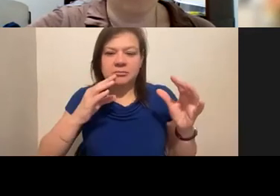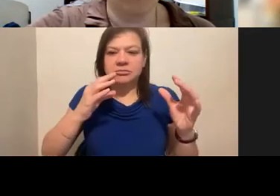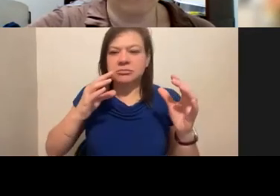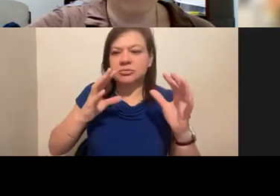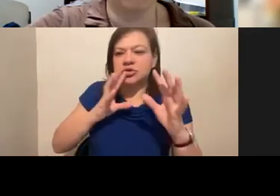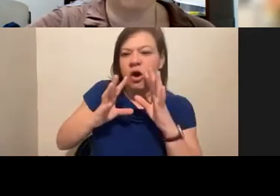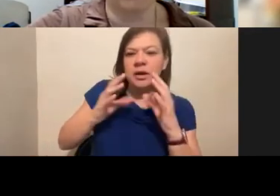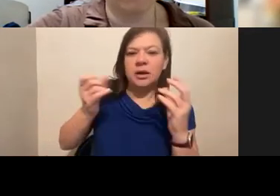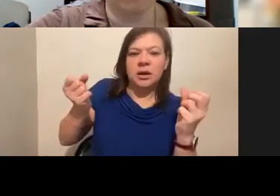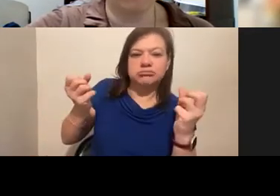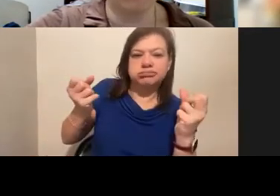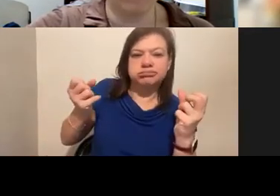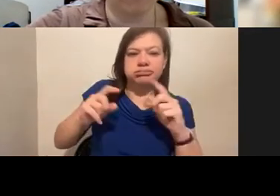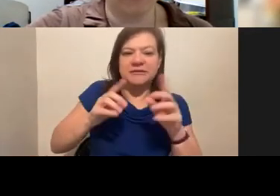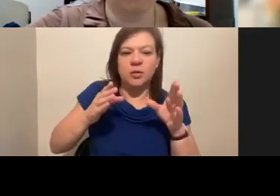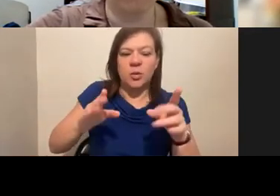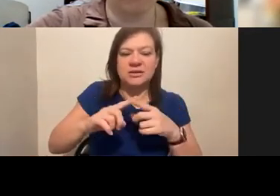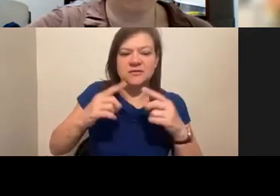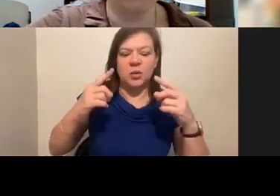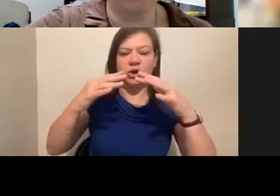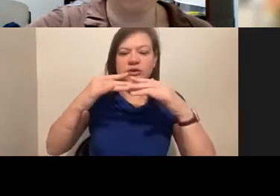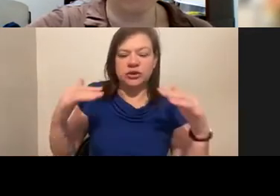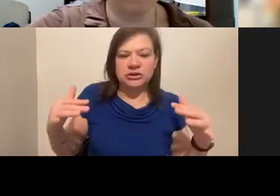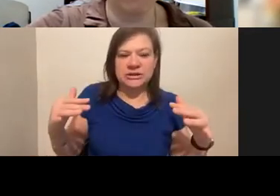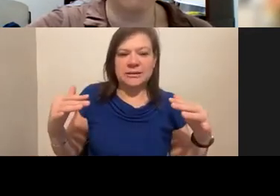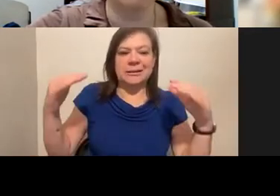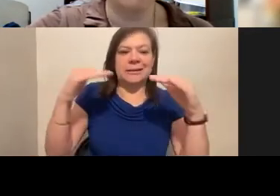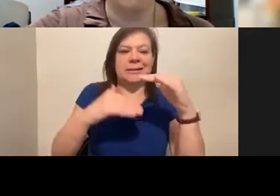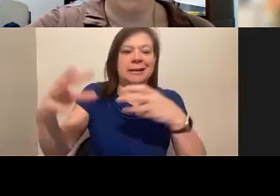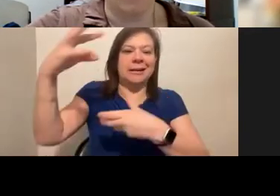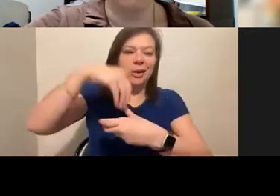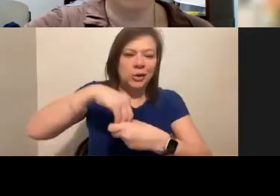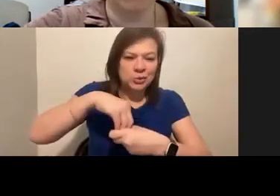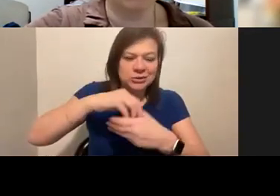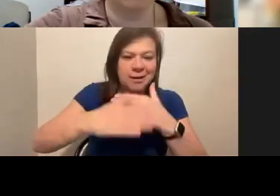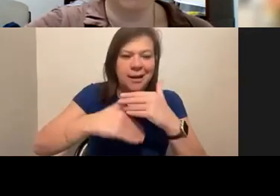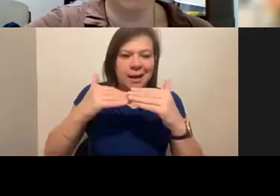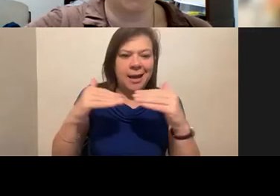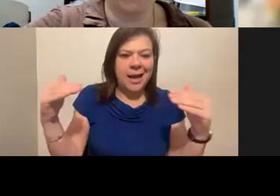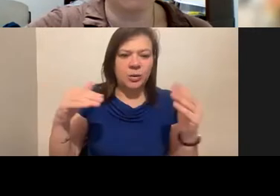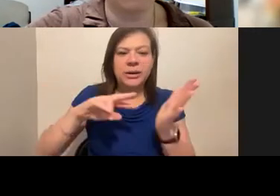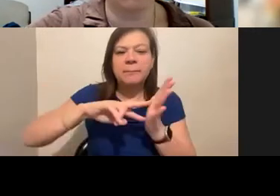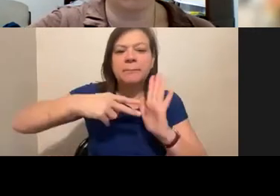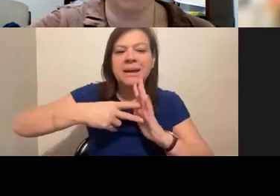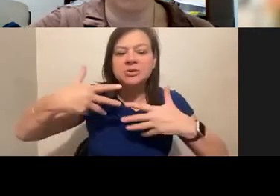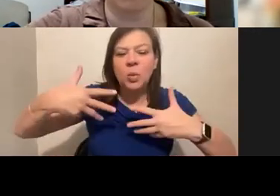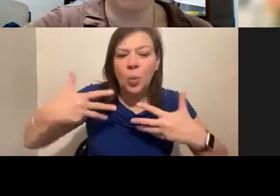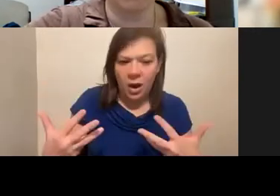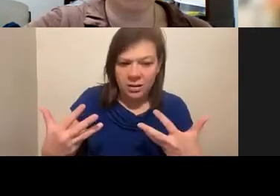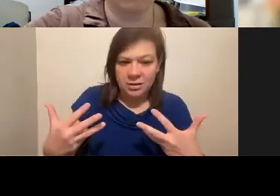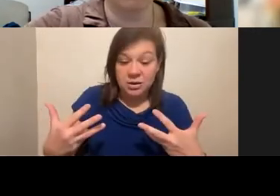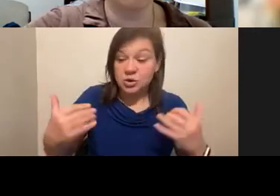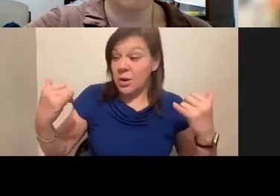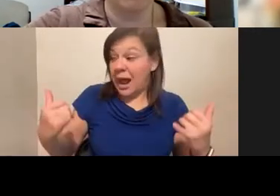diversity, and inclusion, and equity, and what that really means. And so the opportunity to come back together with